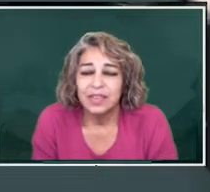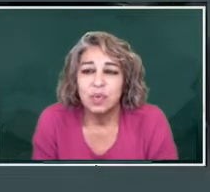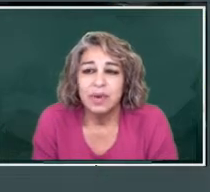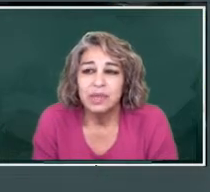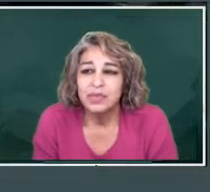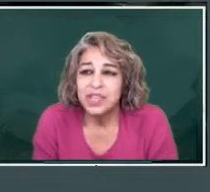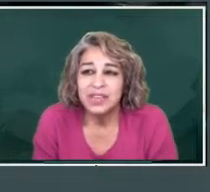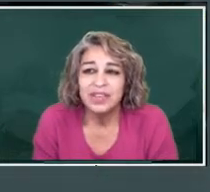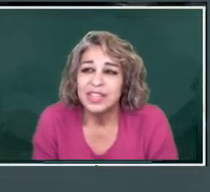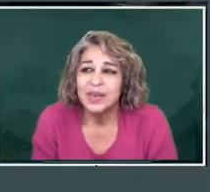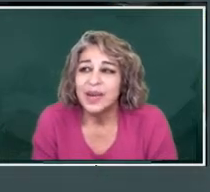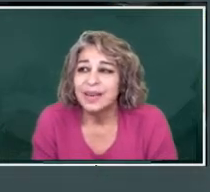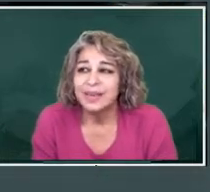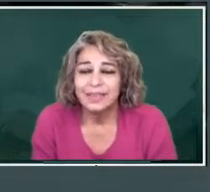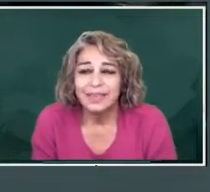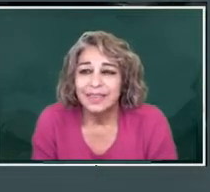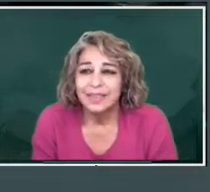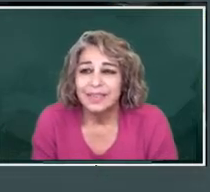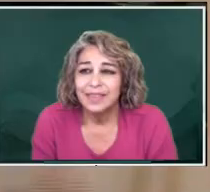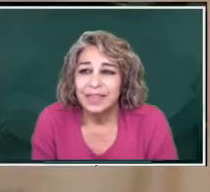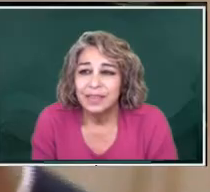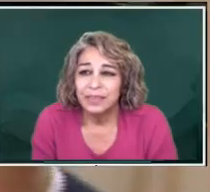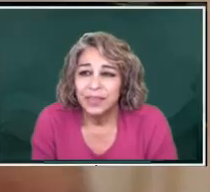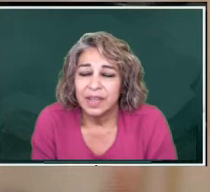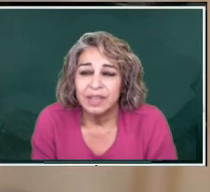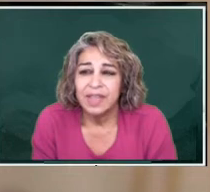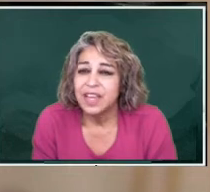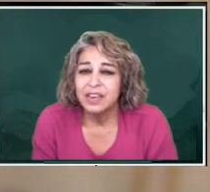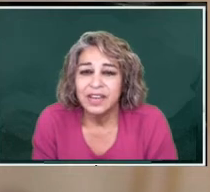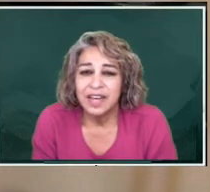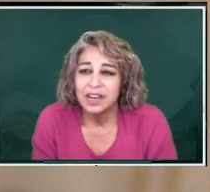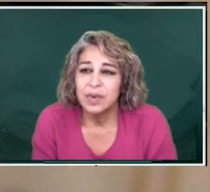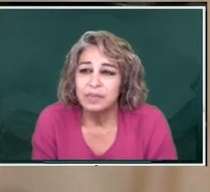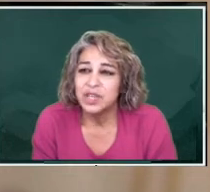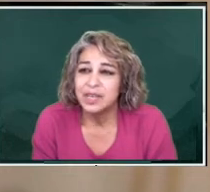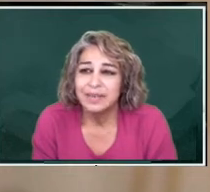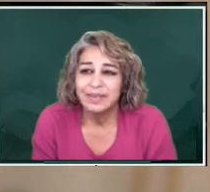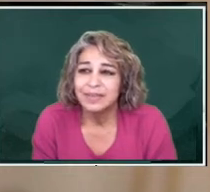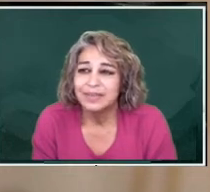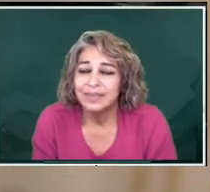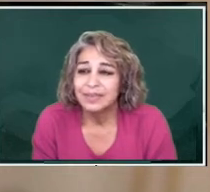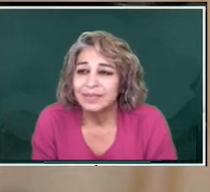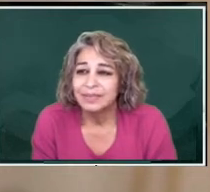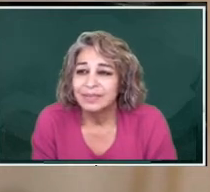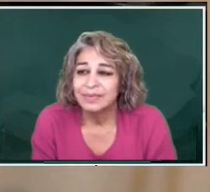The revolution couldn't do it. They couldn't end corruption.